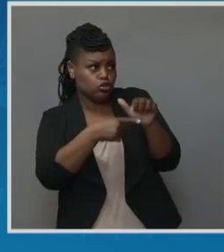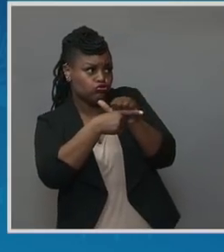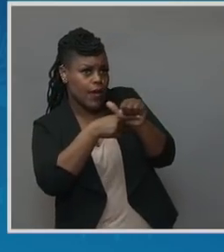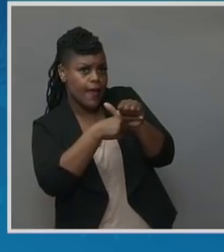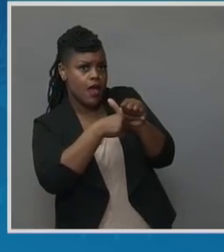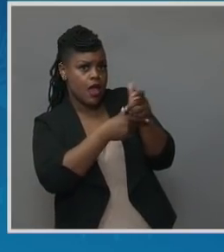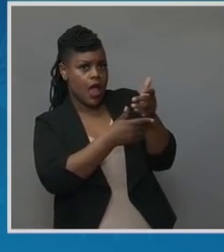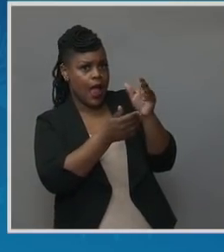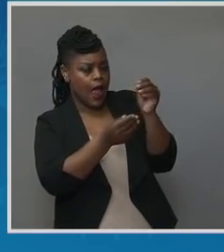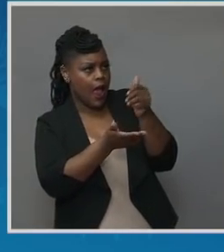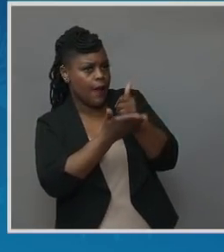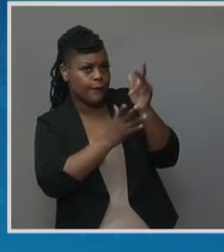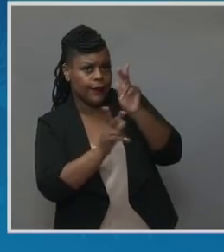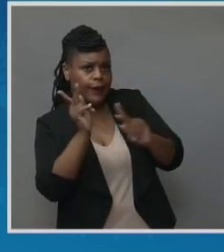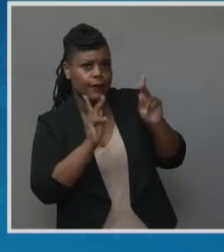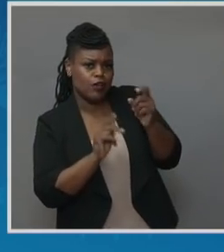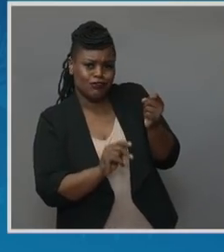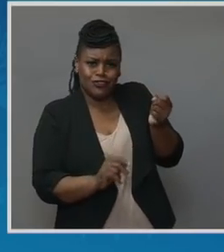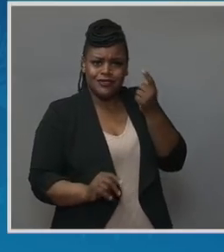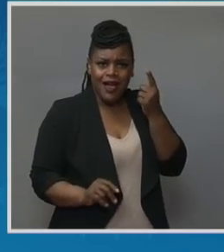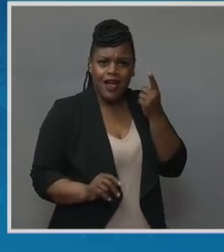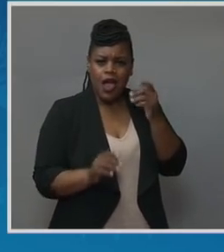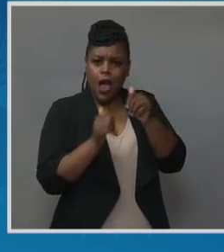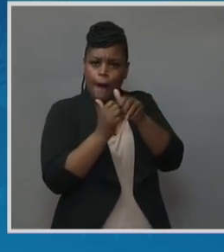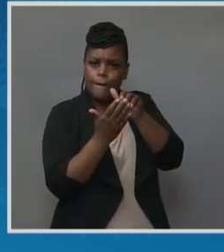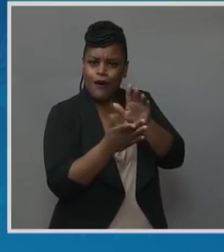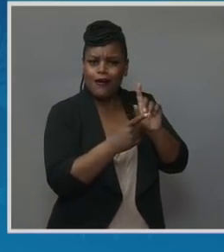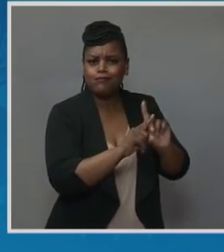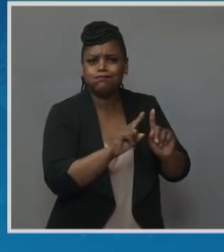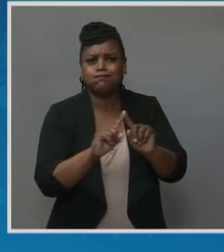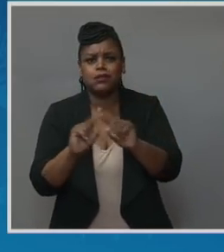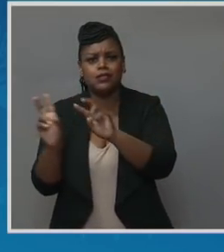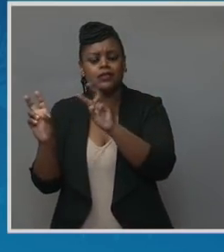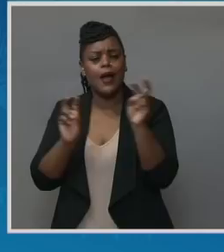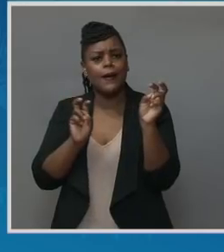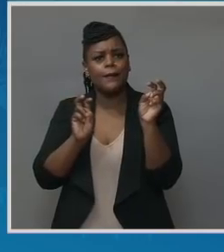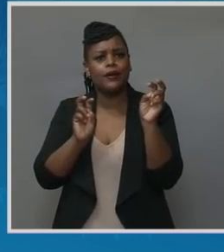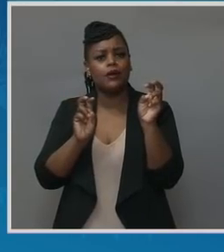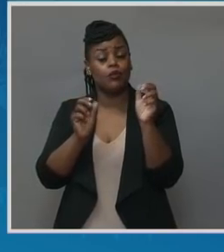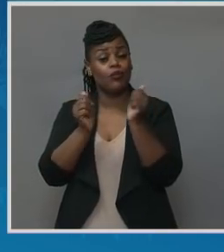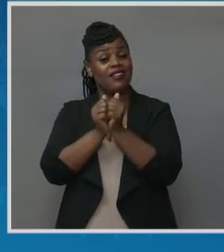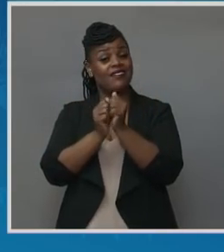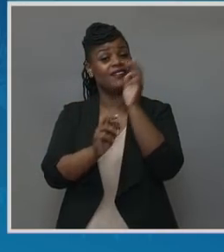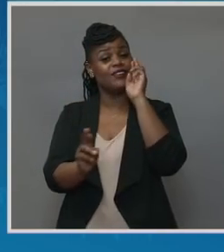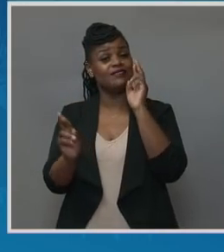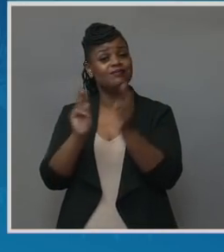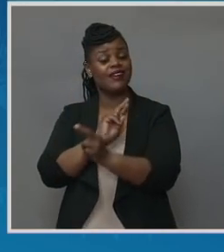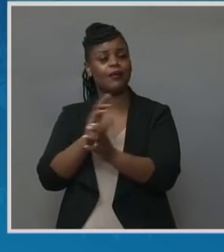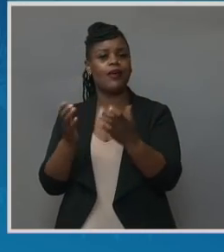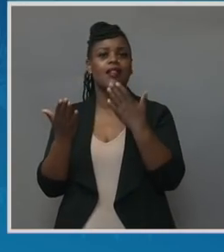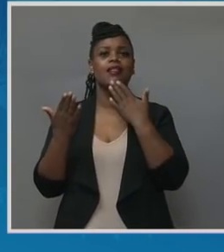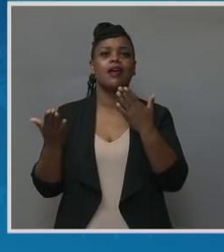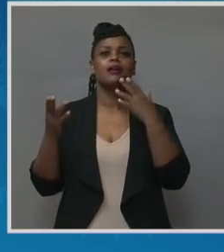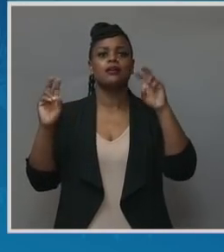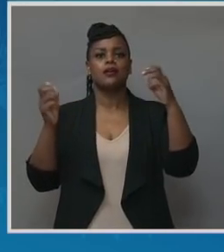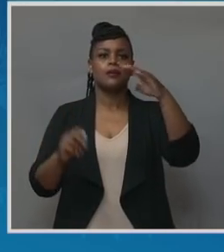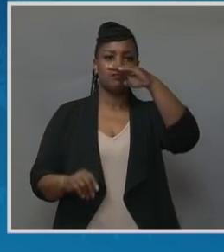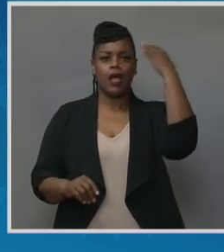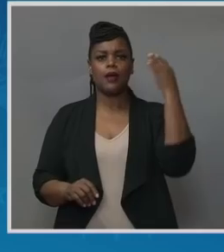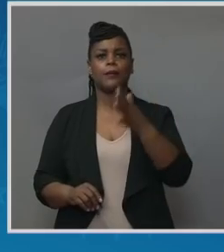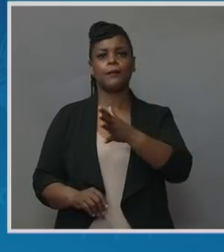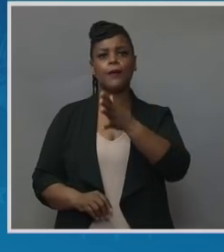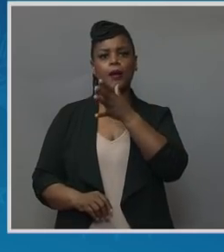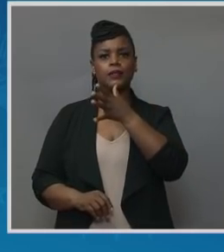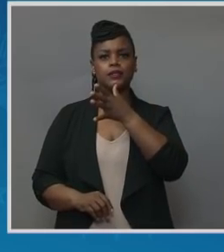understand how to approach these issues in a respectful way. I also want to thank Black Mamas Matter Alliance, who,